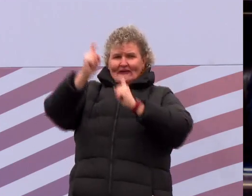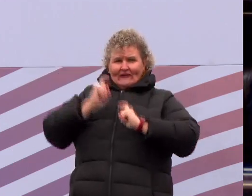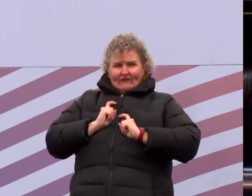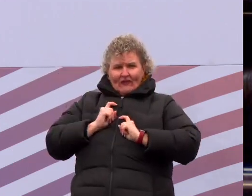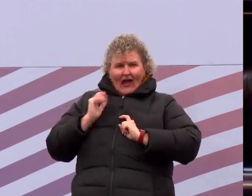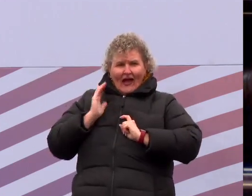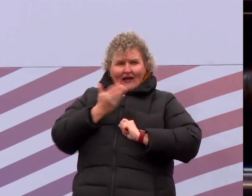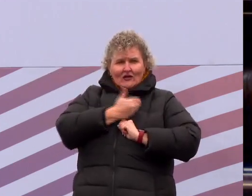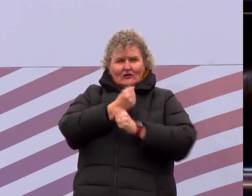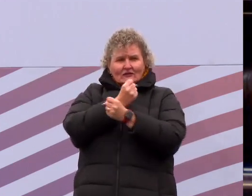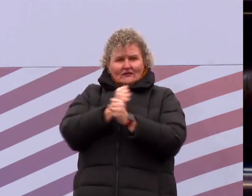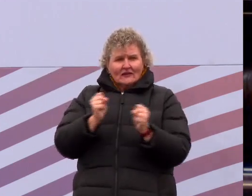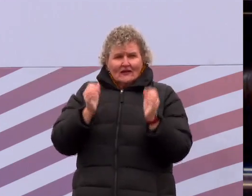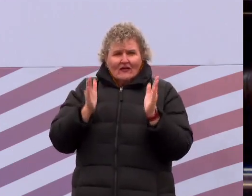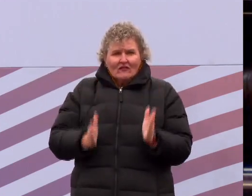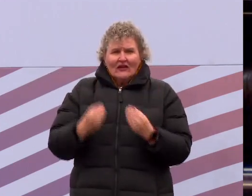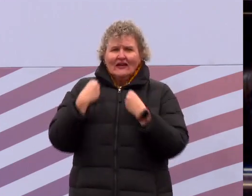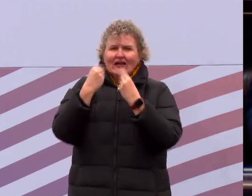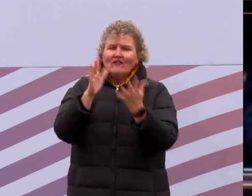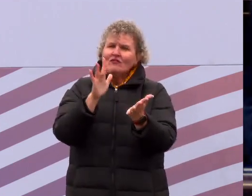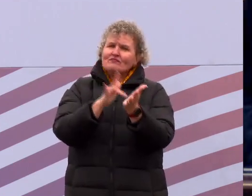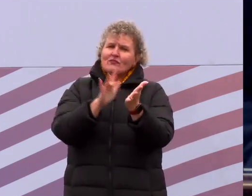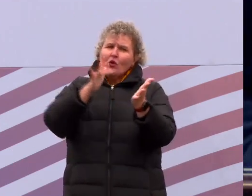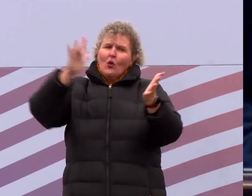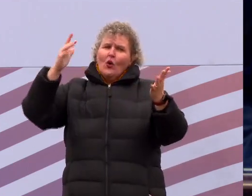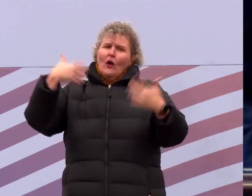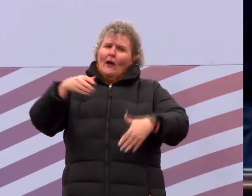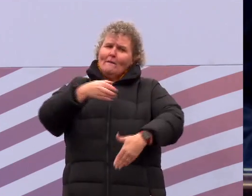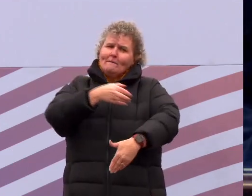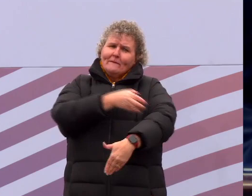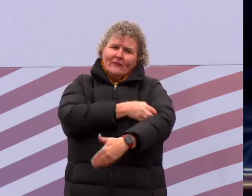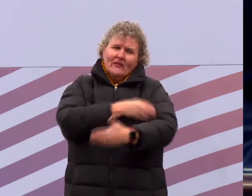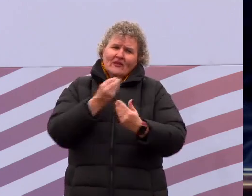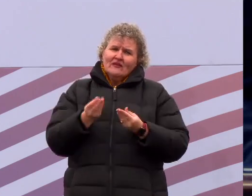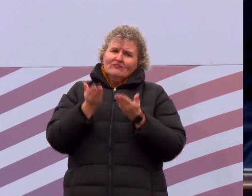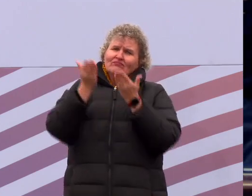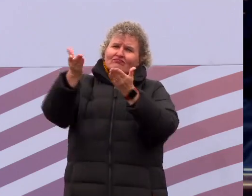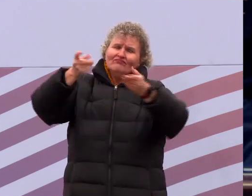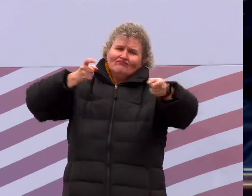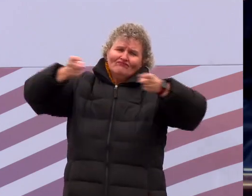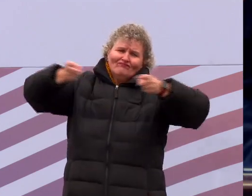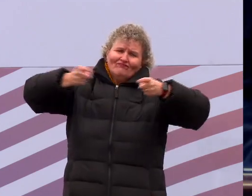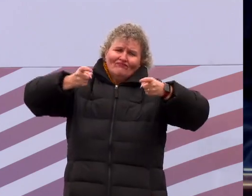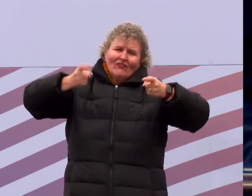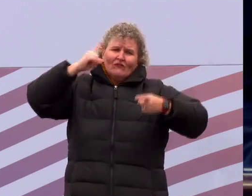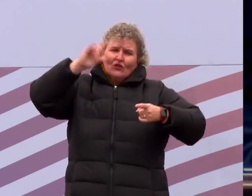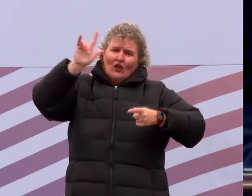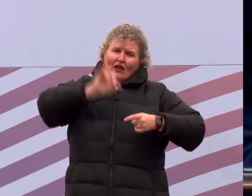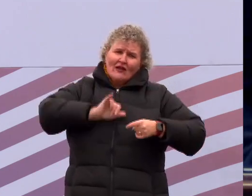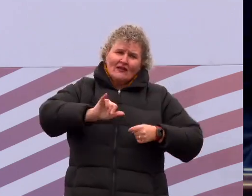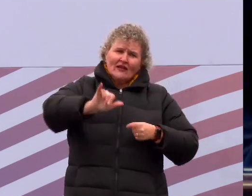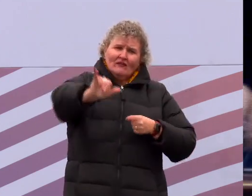glory, majesty, dominion, and power, both now and forever. Let us say amen.